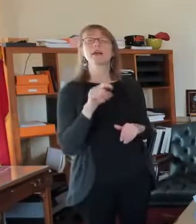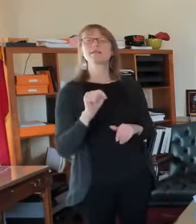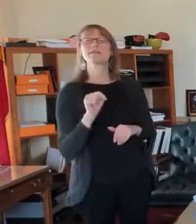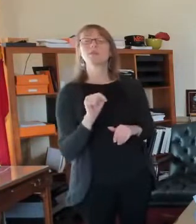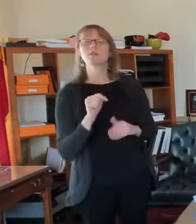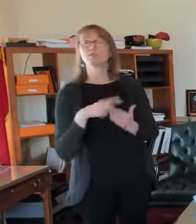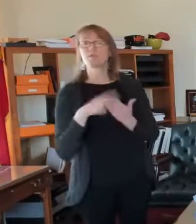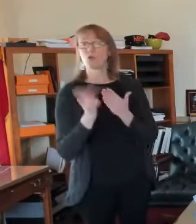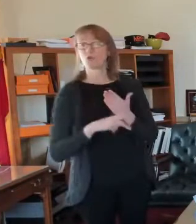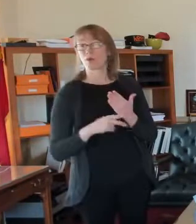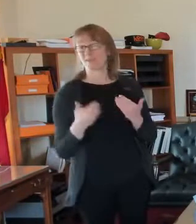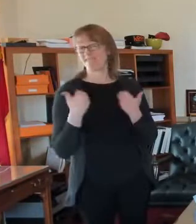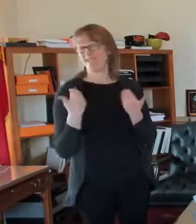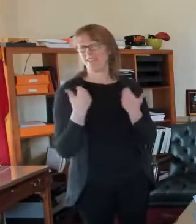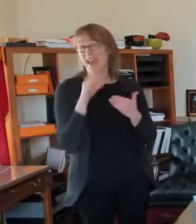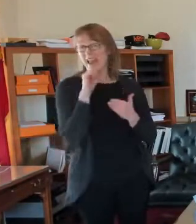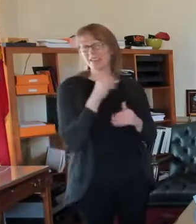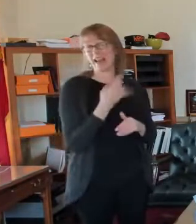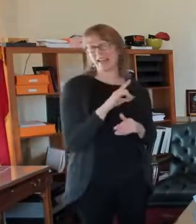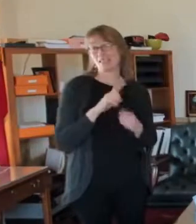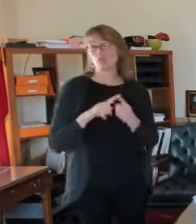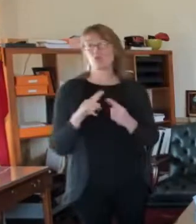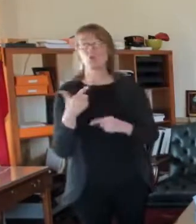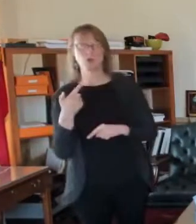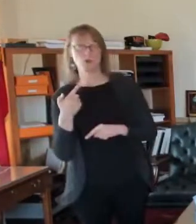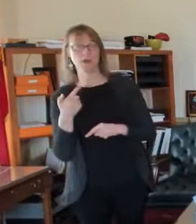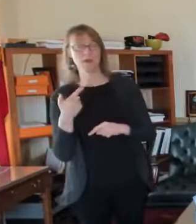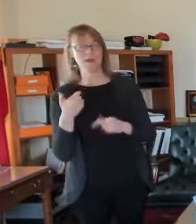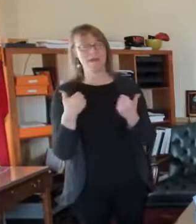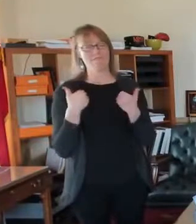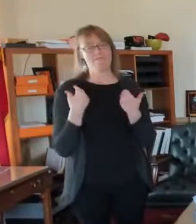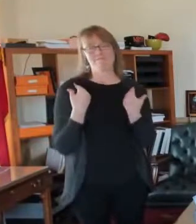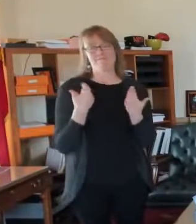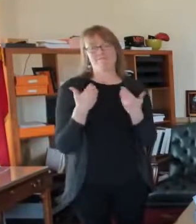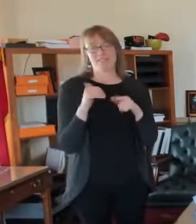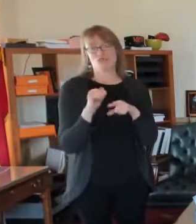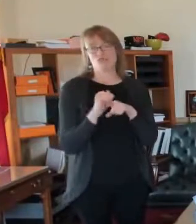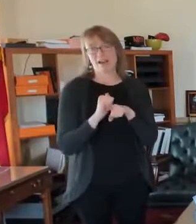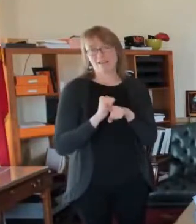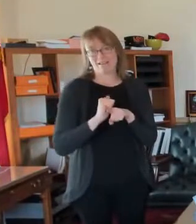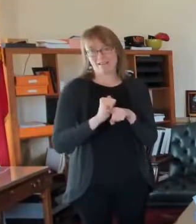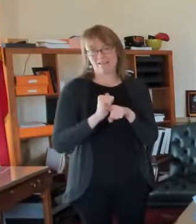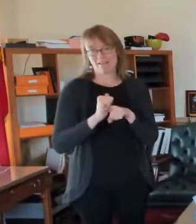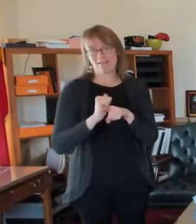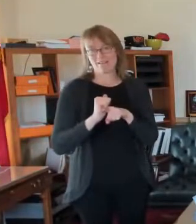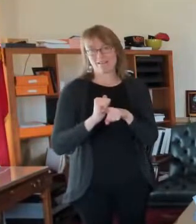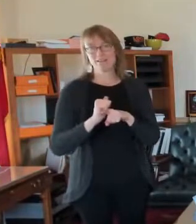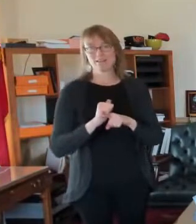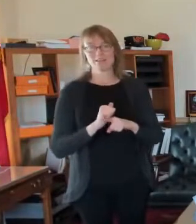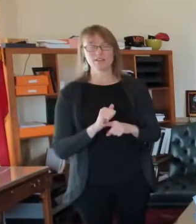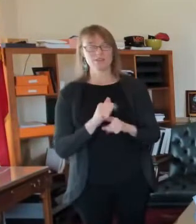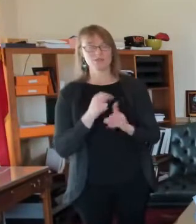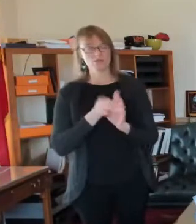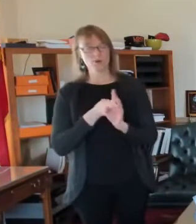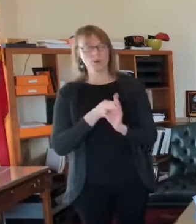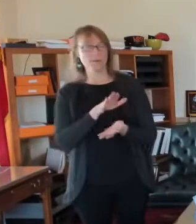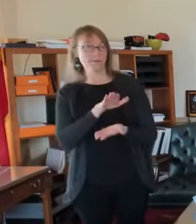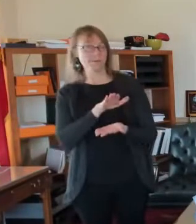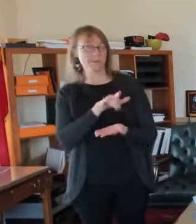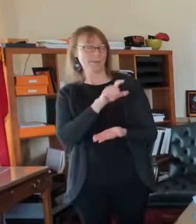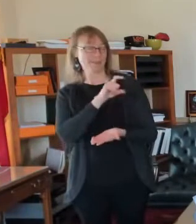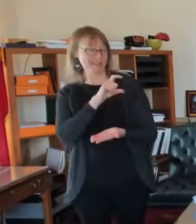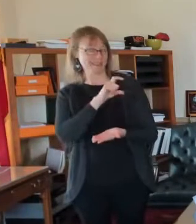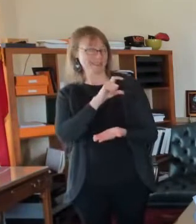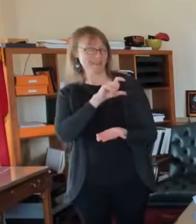to 21. You can't go to the police academy until you're But if you're 18 to 21, you can join the police academy and